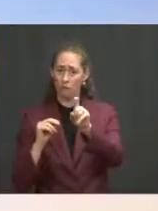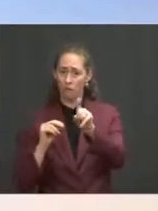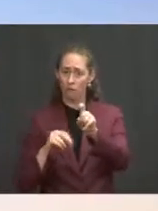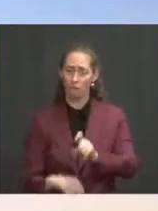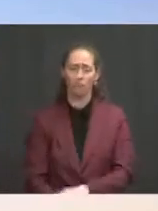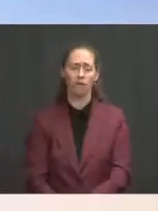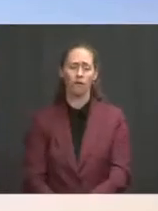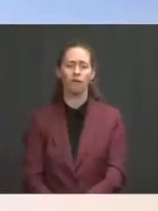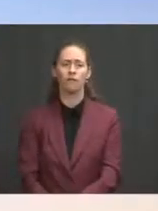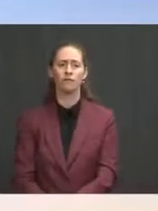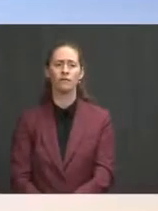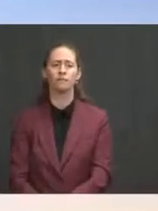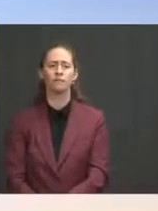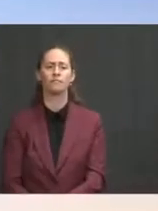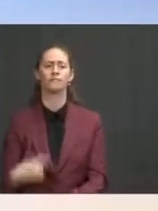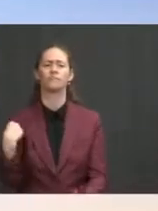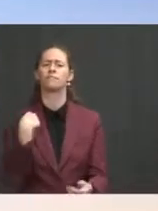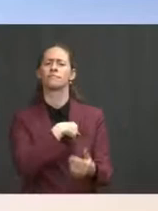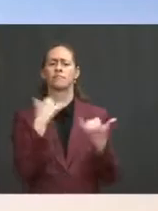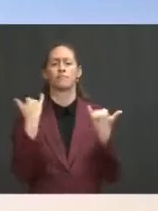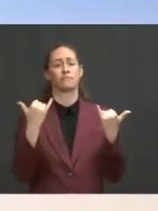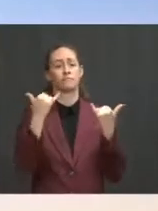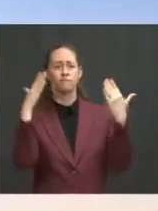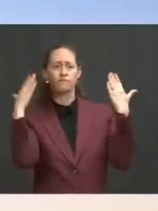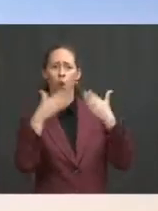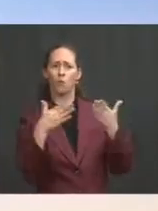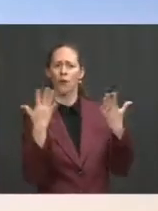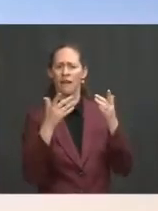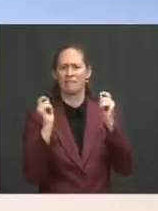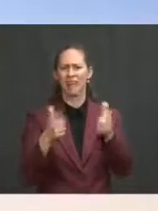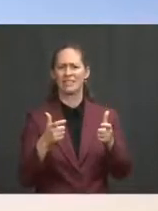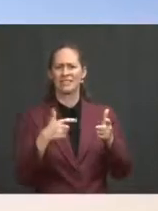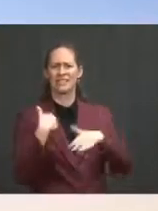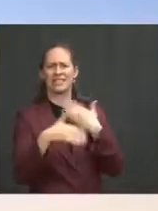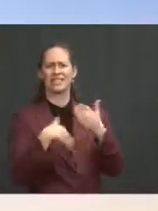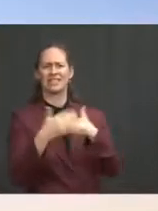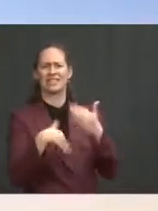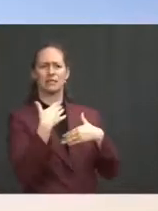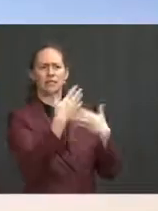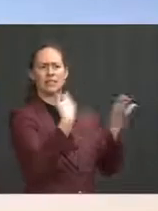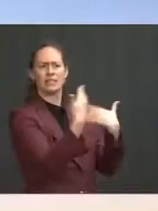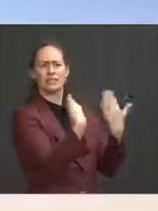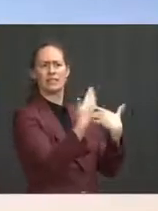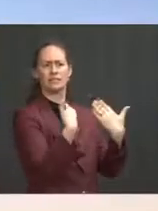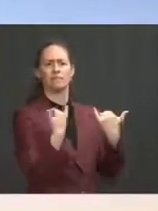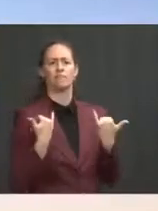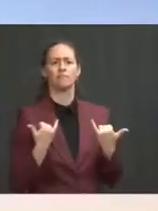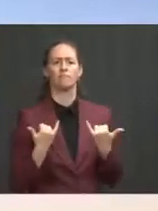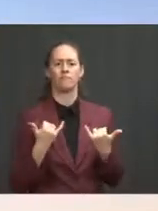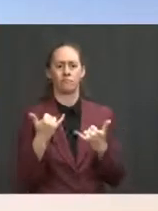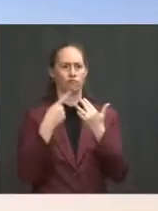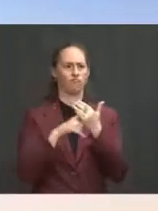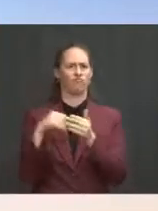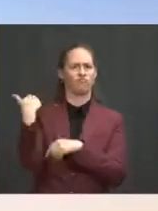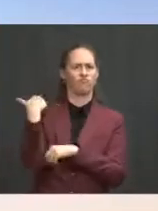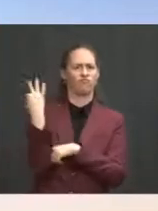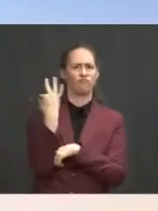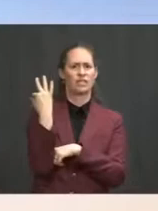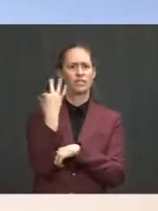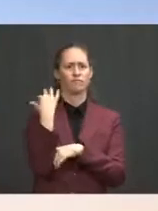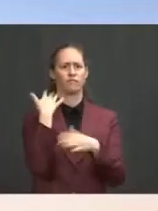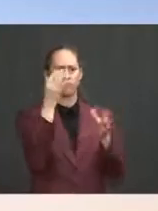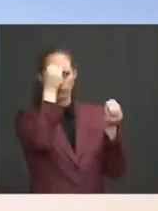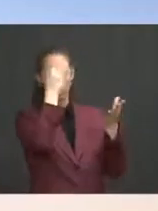what our focus is on now is expediting that processing. As you know, we announced just last Friday that we were taking steps to